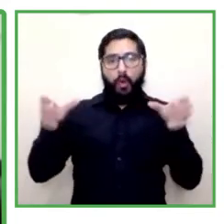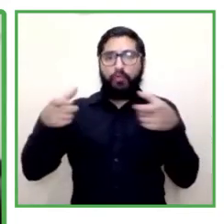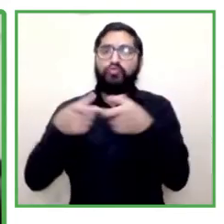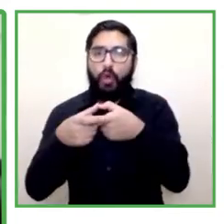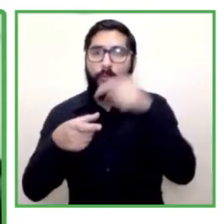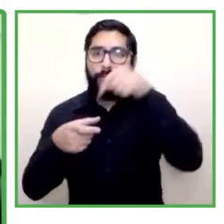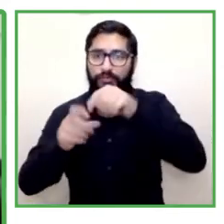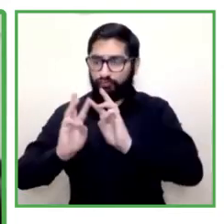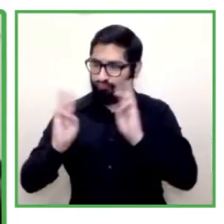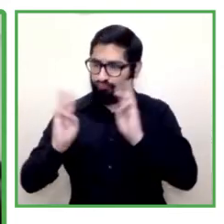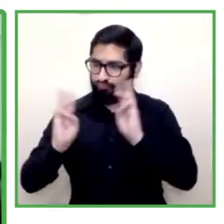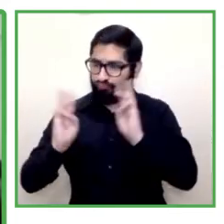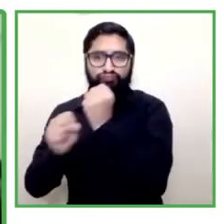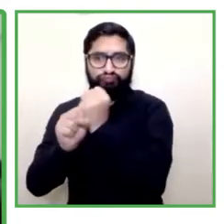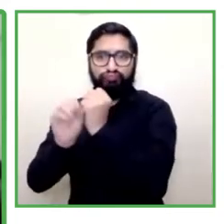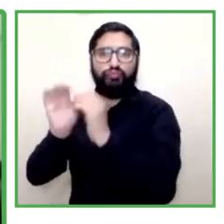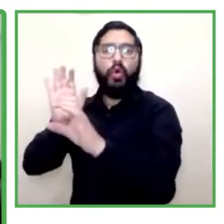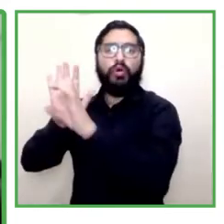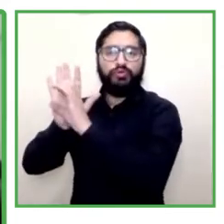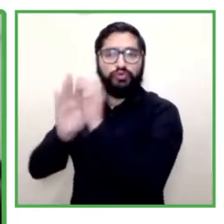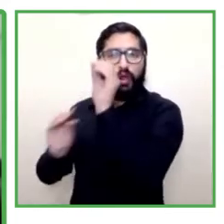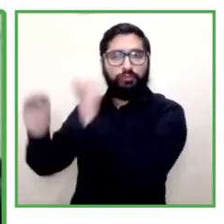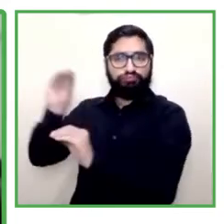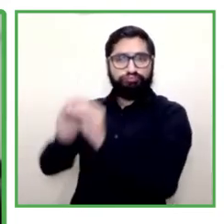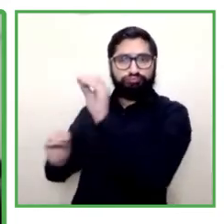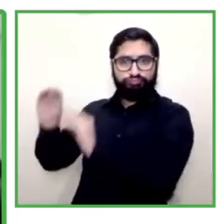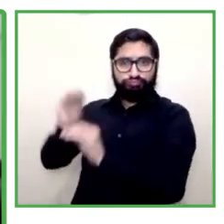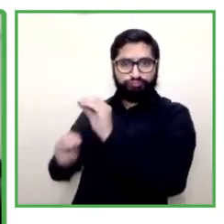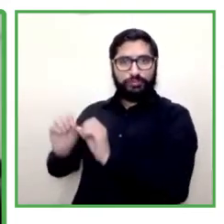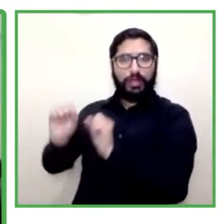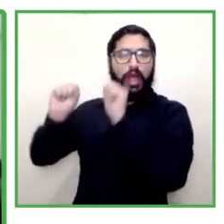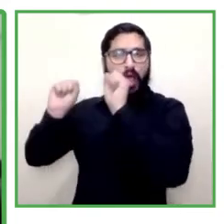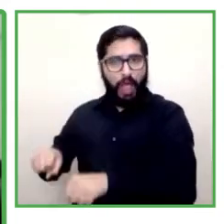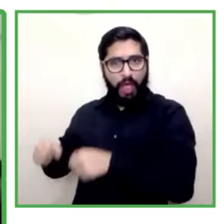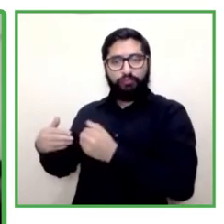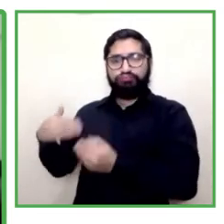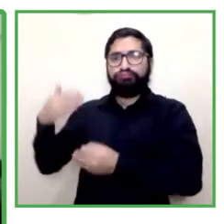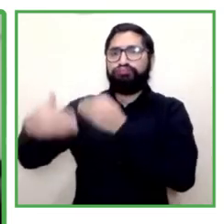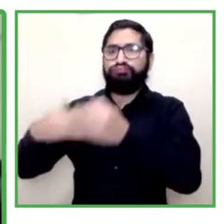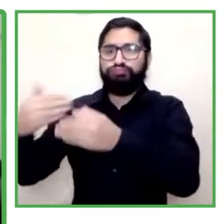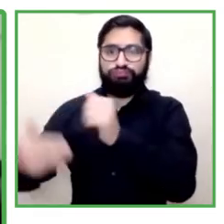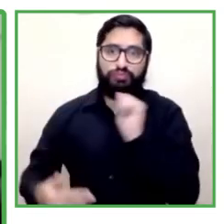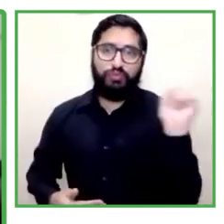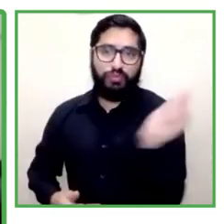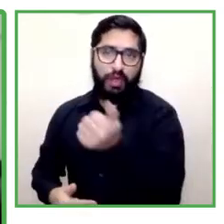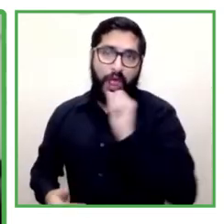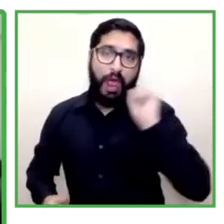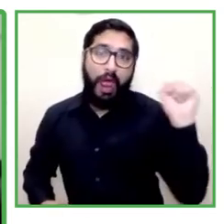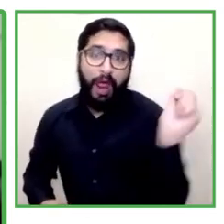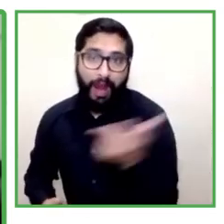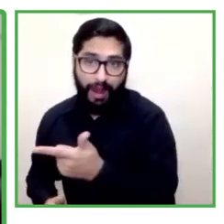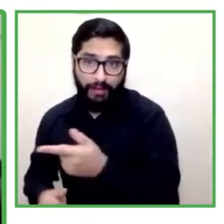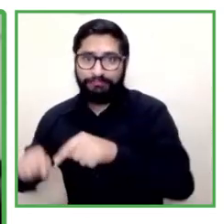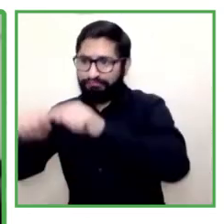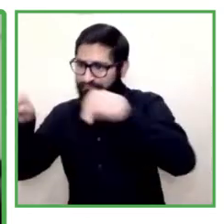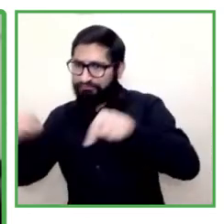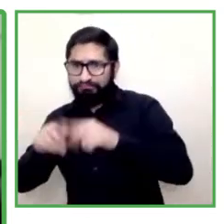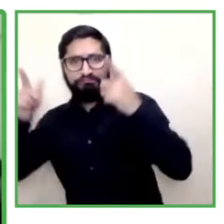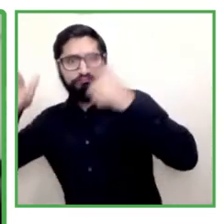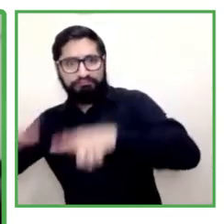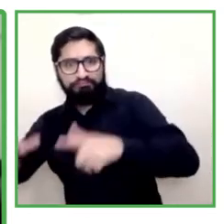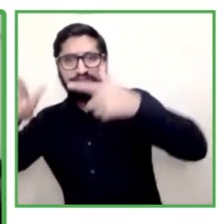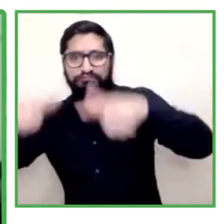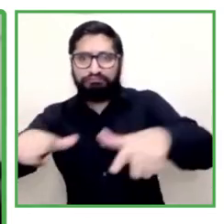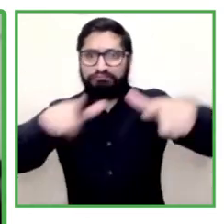constituents or the creation creators of the new